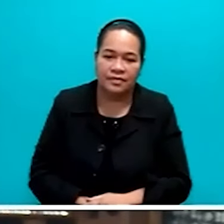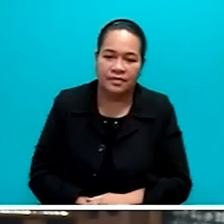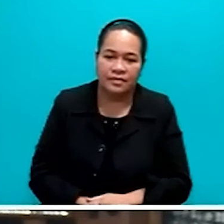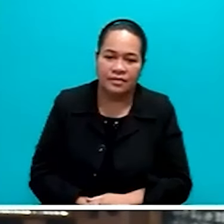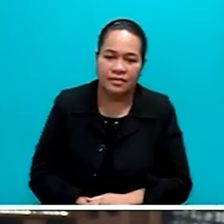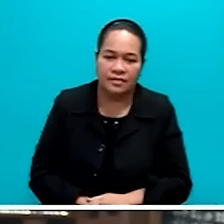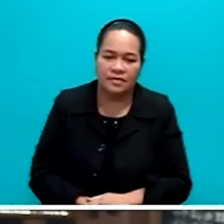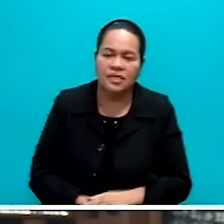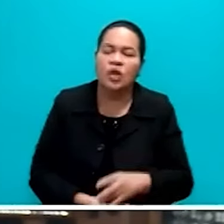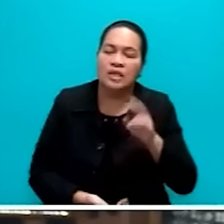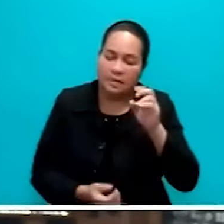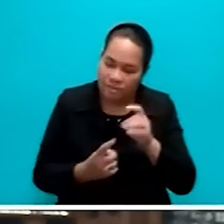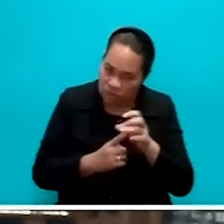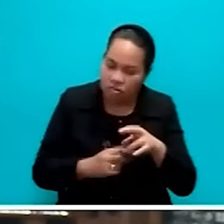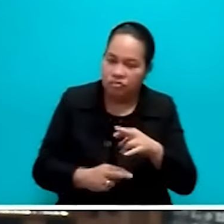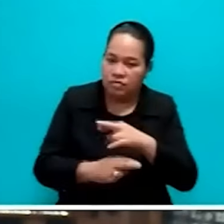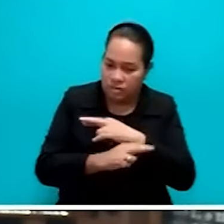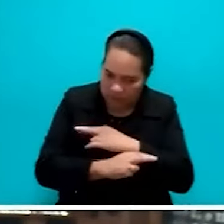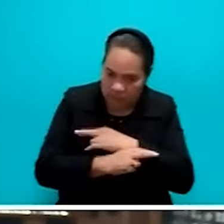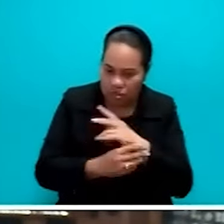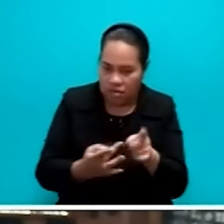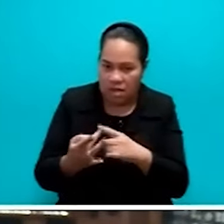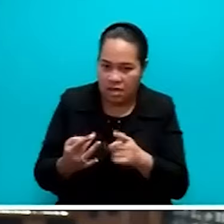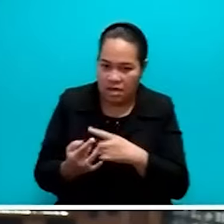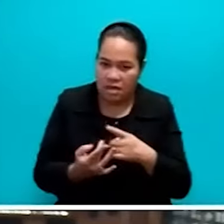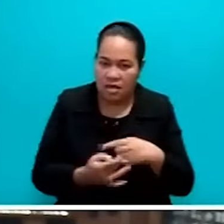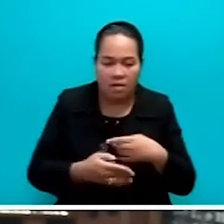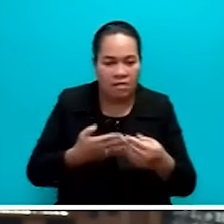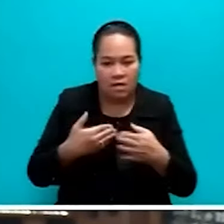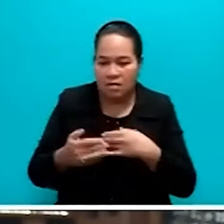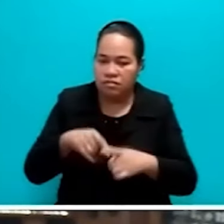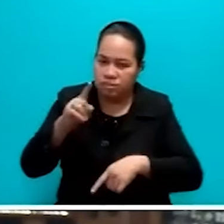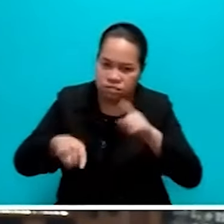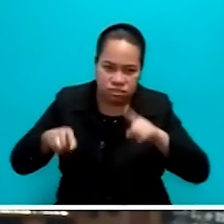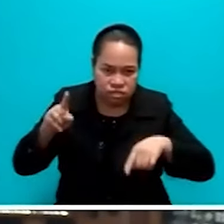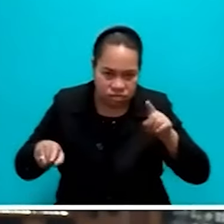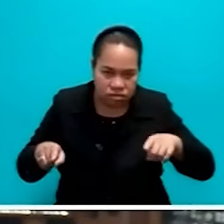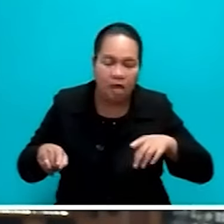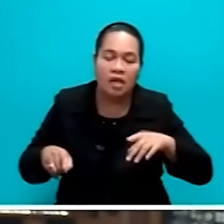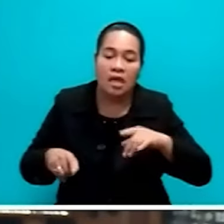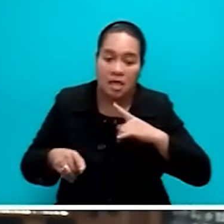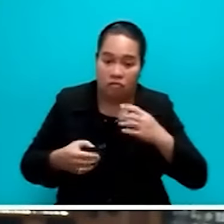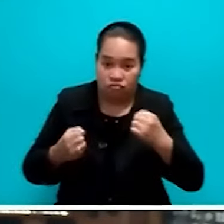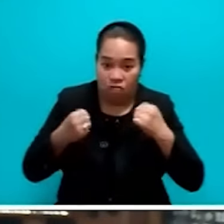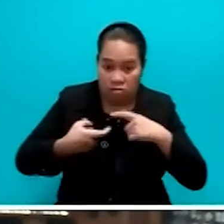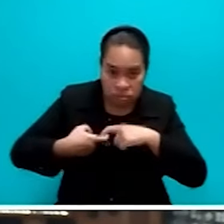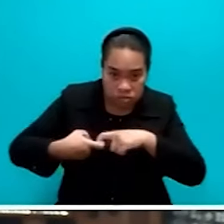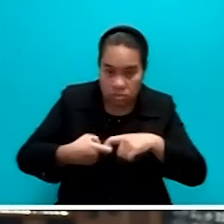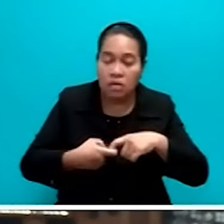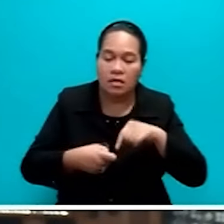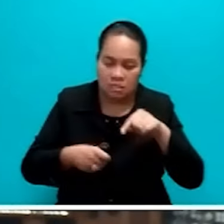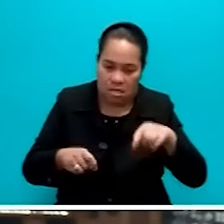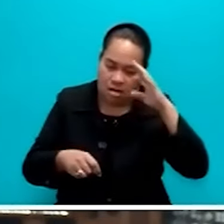mutual respect for one another and diversity are what make our nation strong. If we